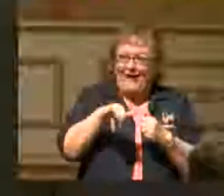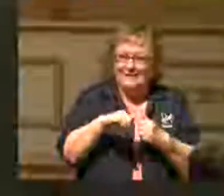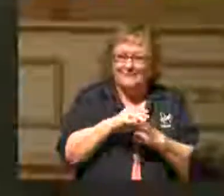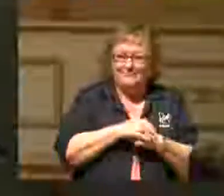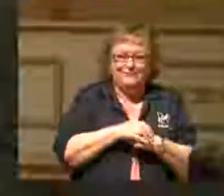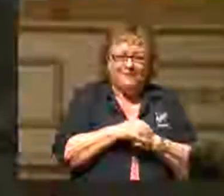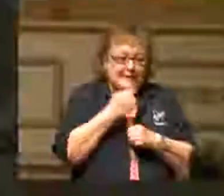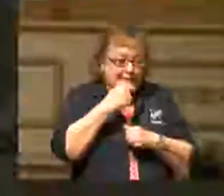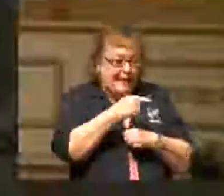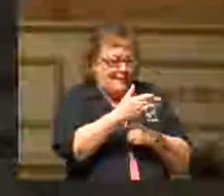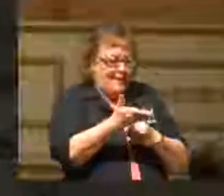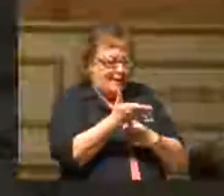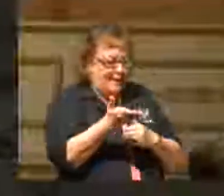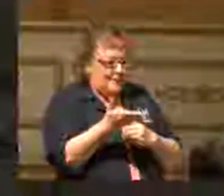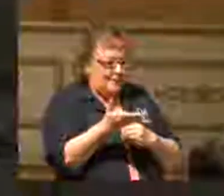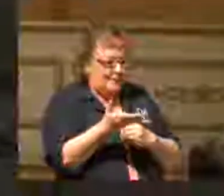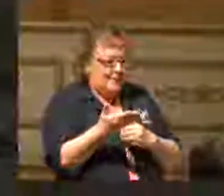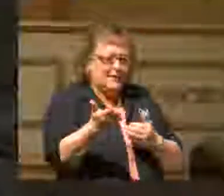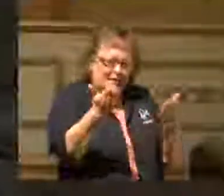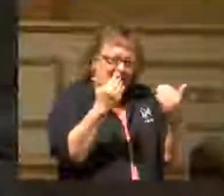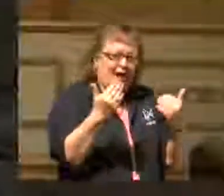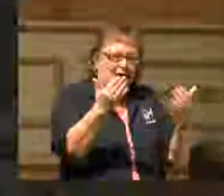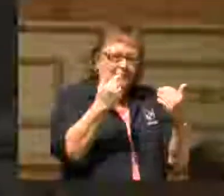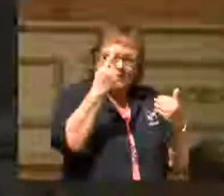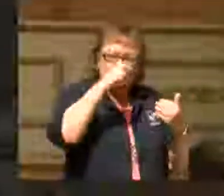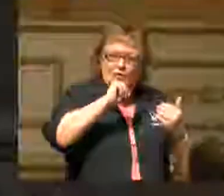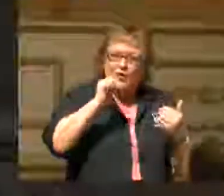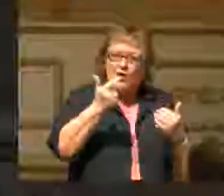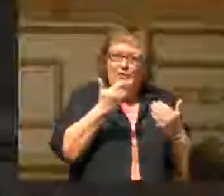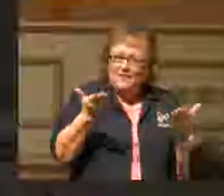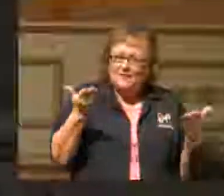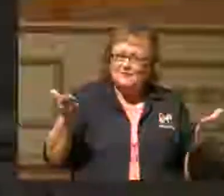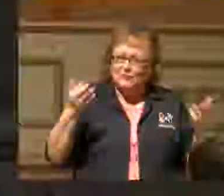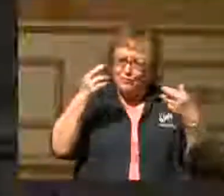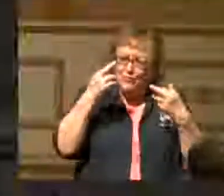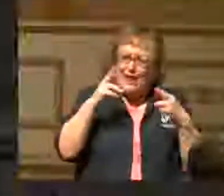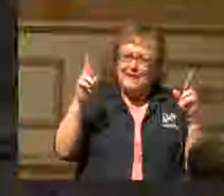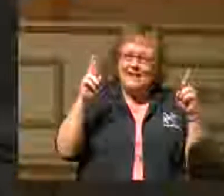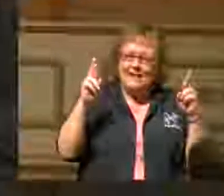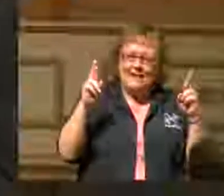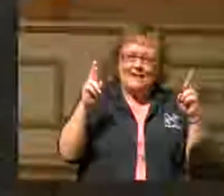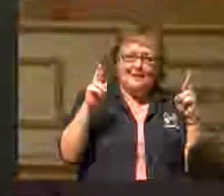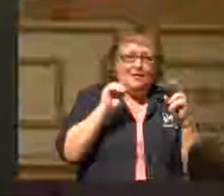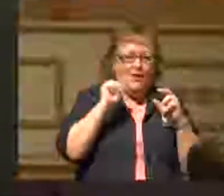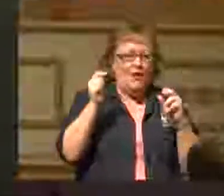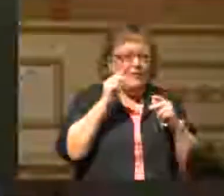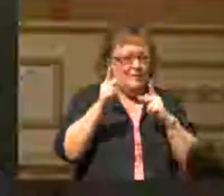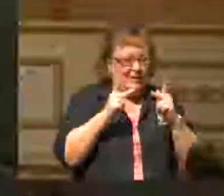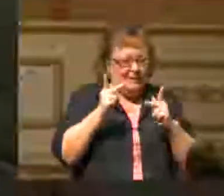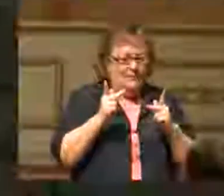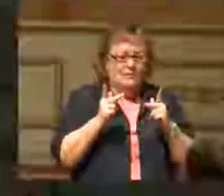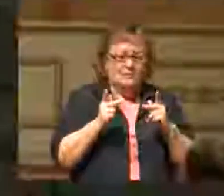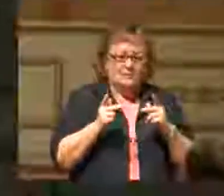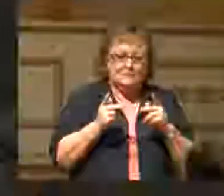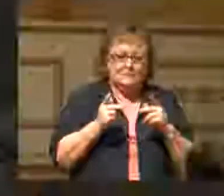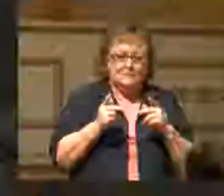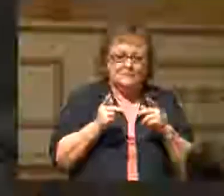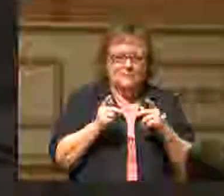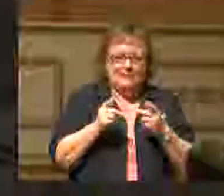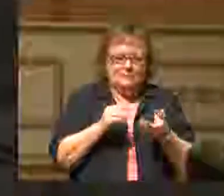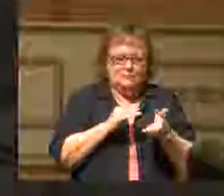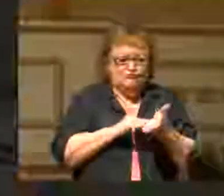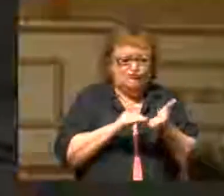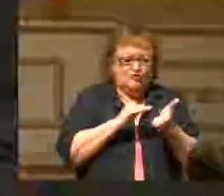To say to them that we're bidden, come, for all things are now ready. And they all with one consent began to make excuse.